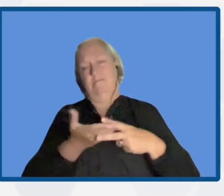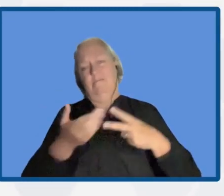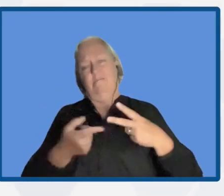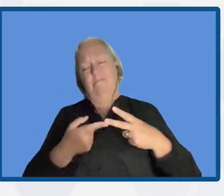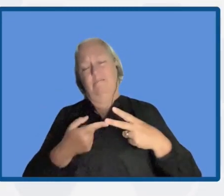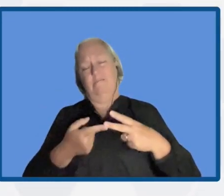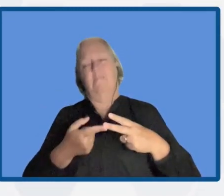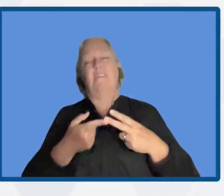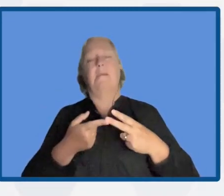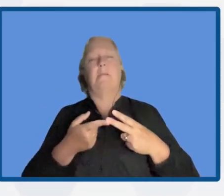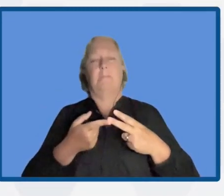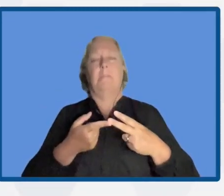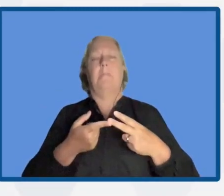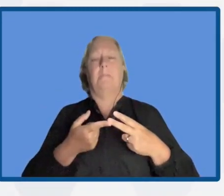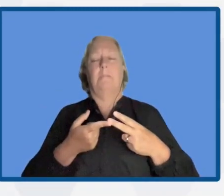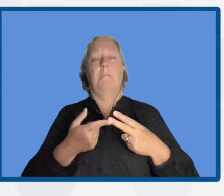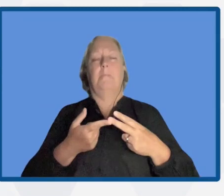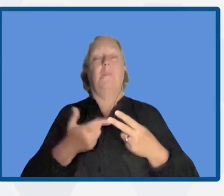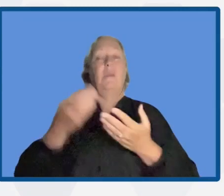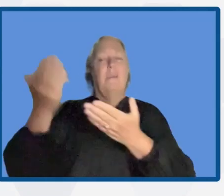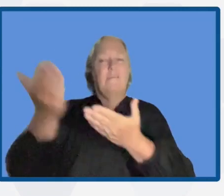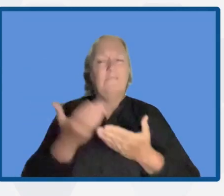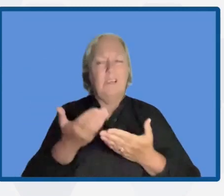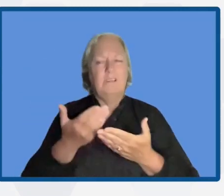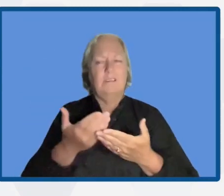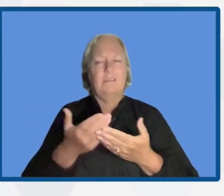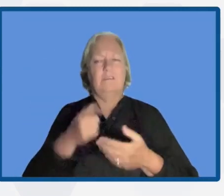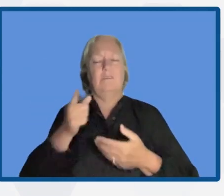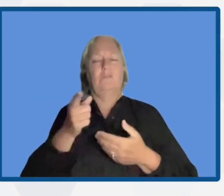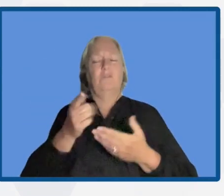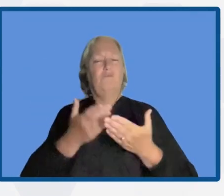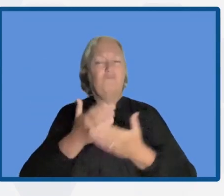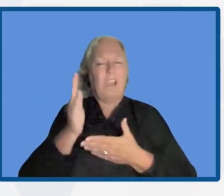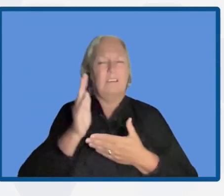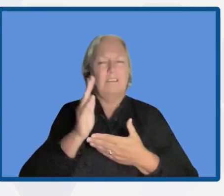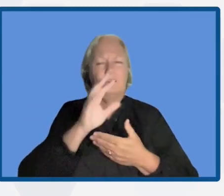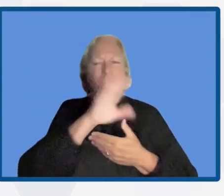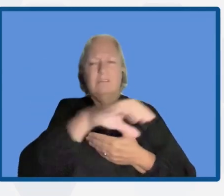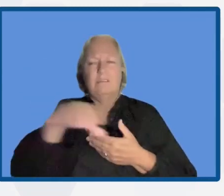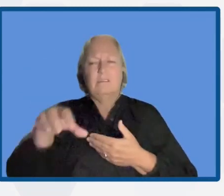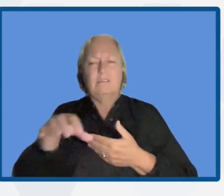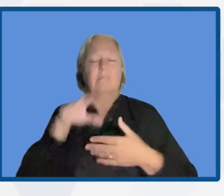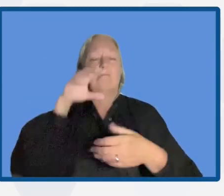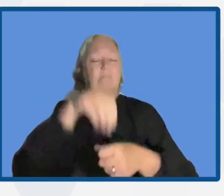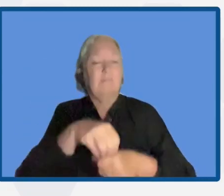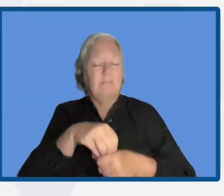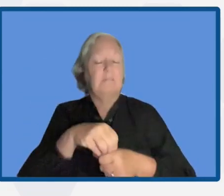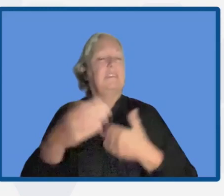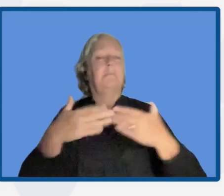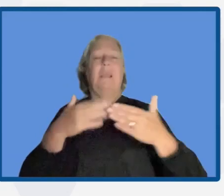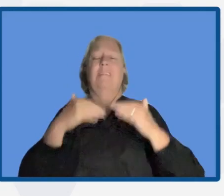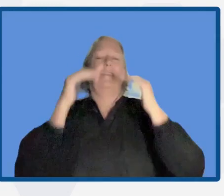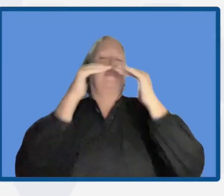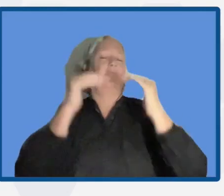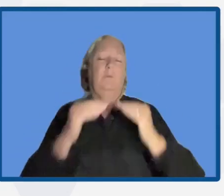call, to invite the right actors at all levels so that everyone identifies what